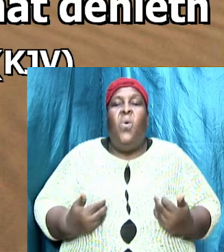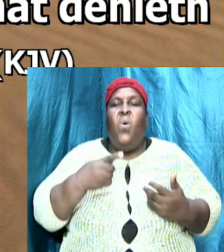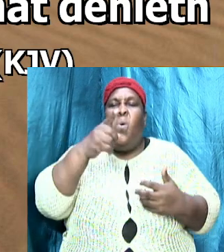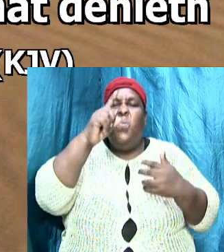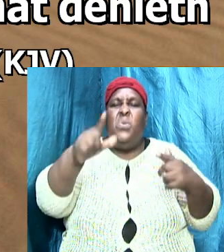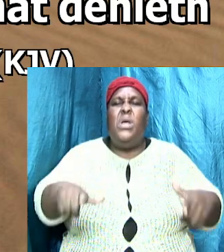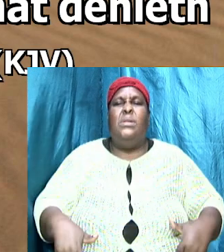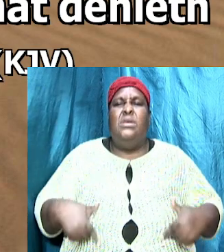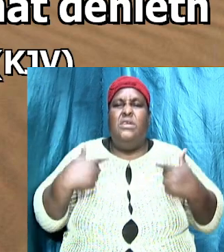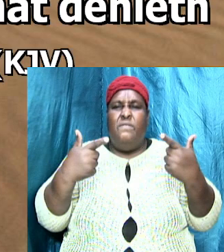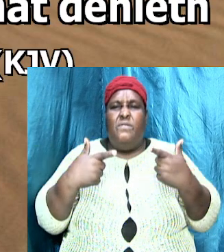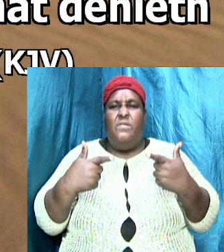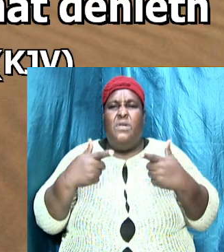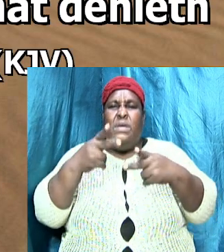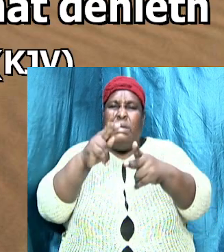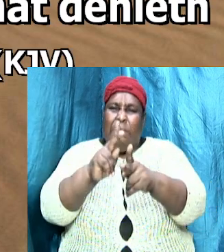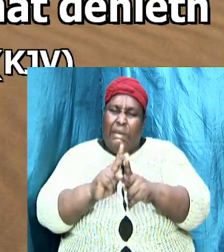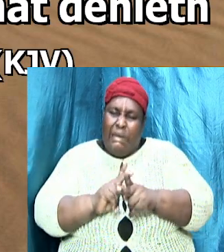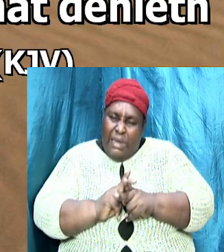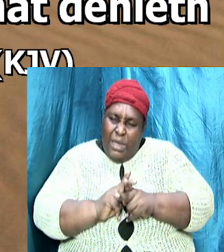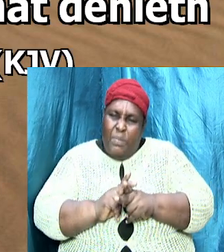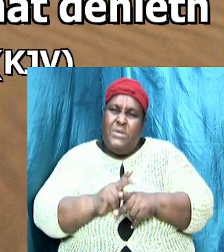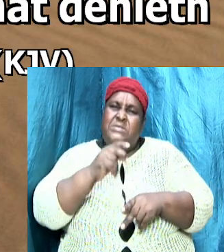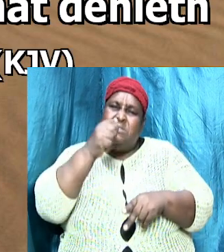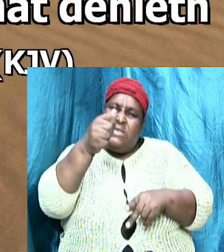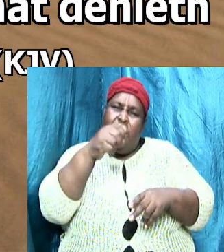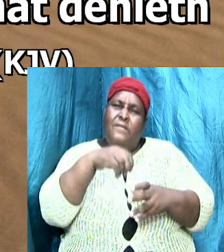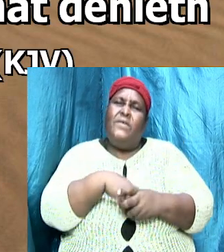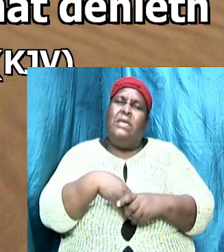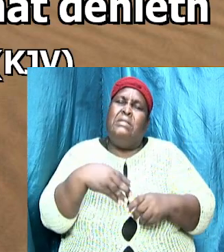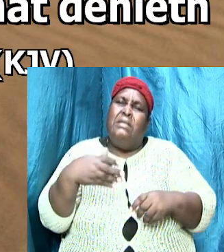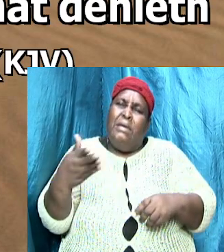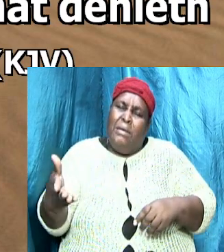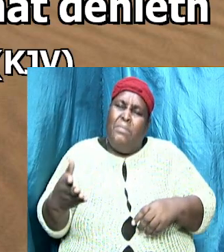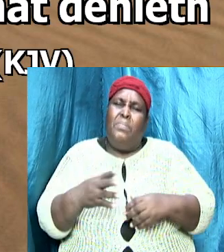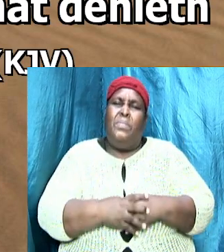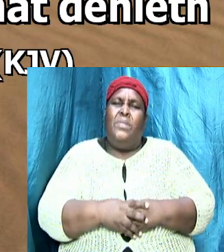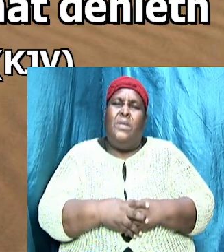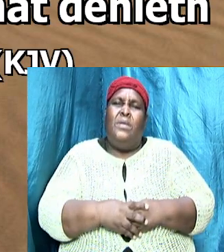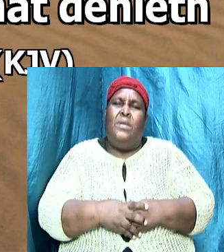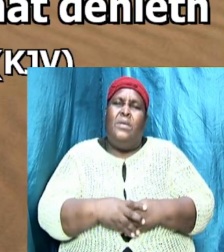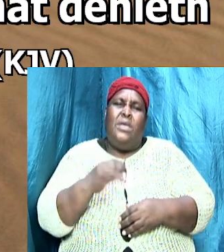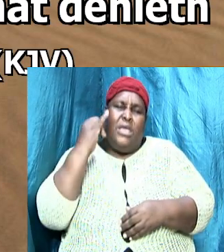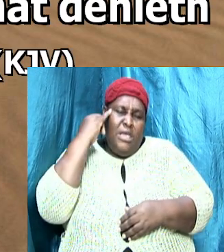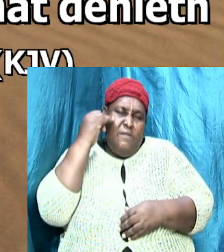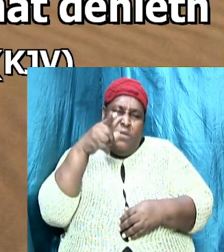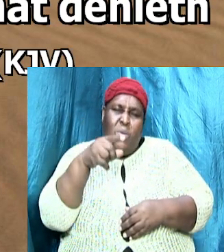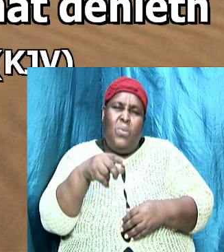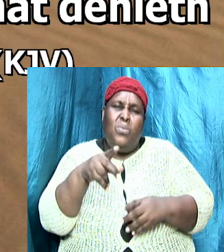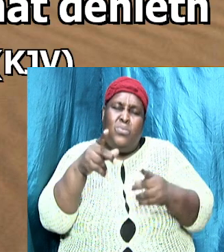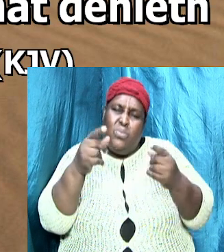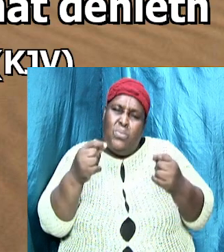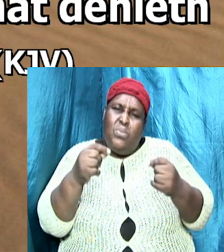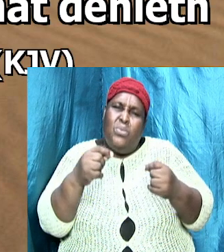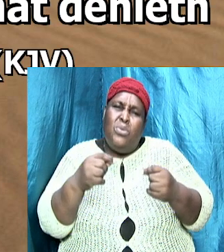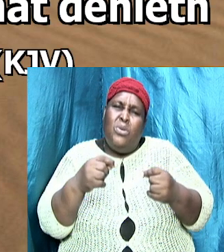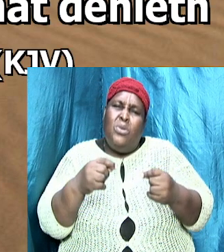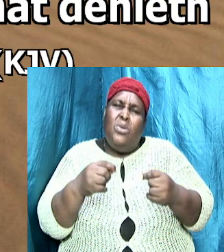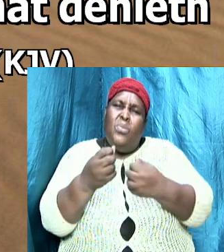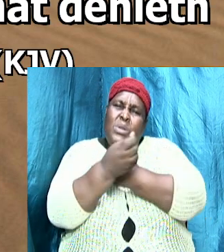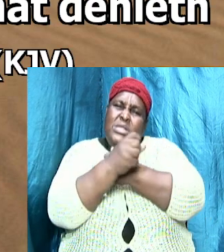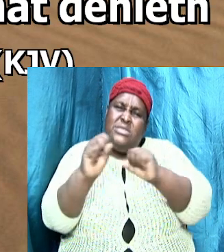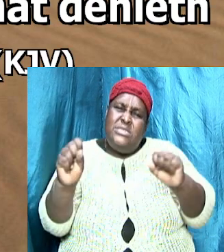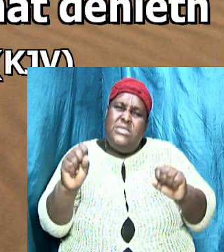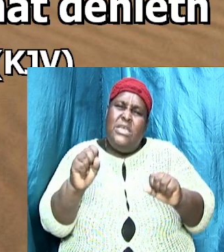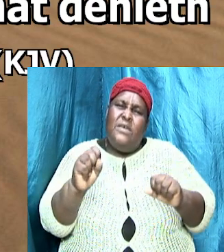preserve yourself in them because if you do you will save both yourself and them